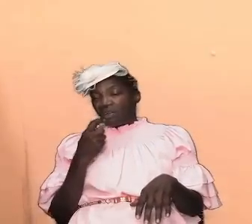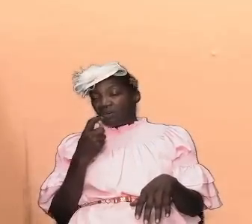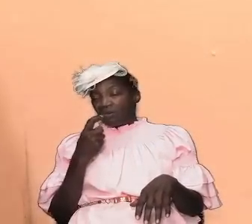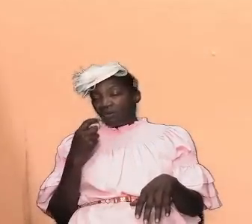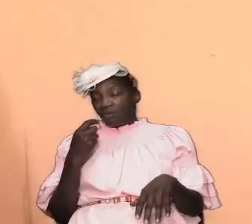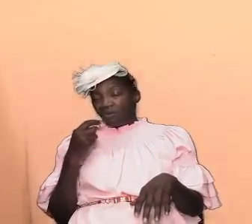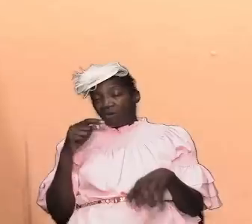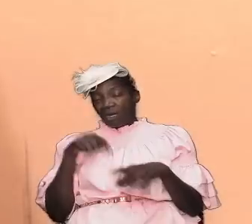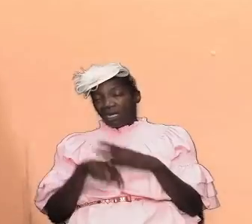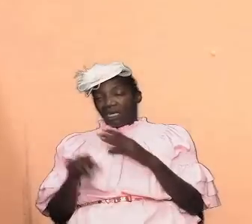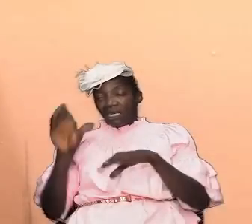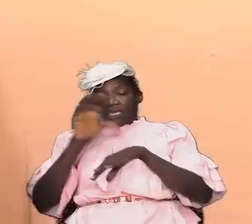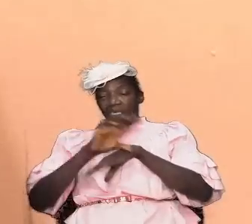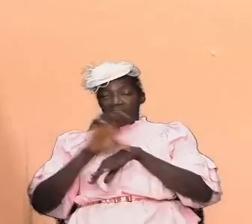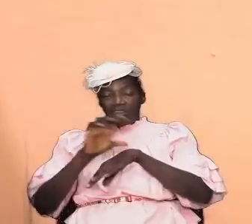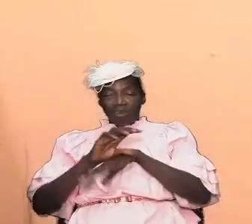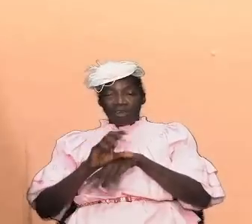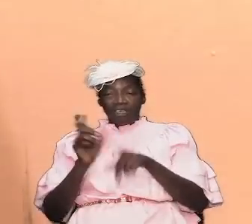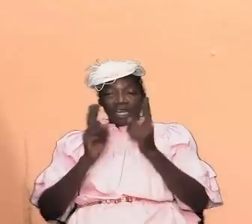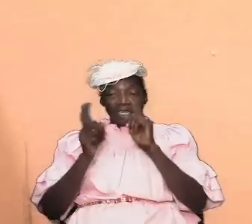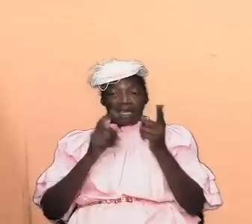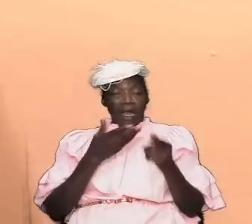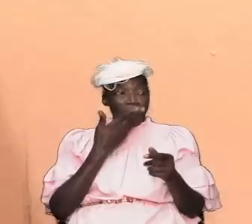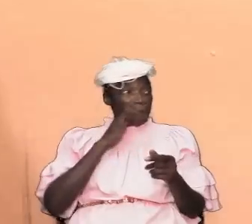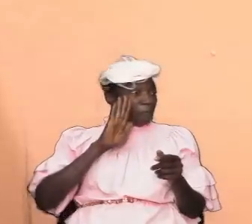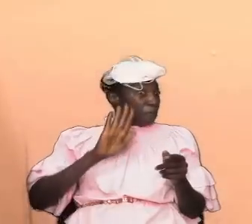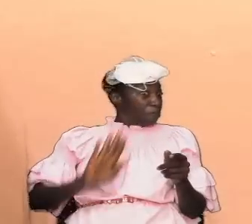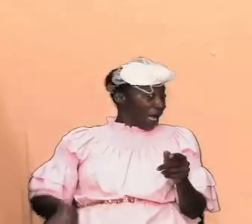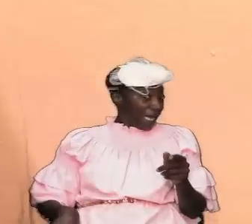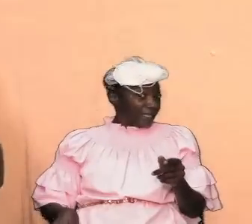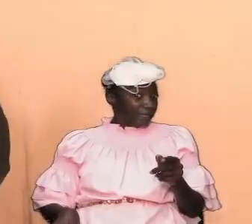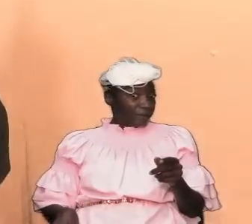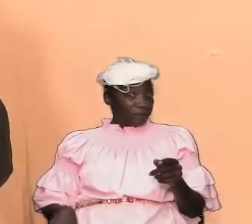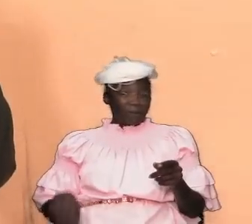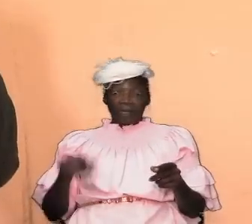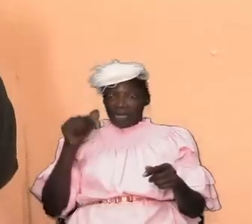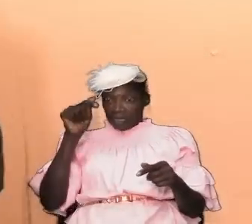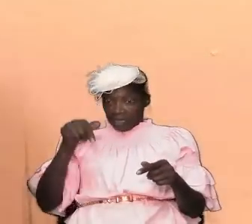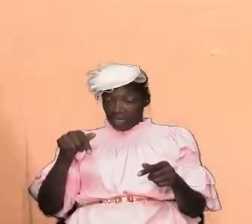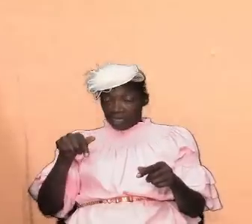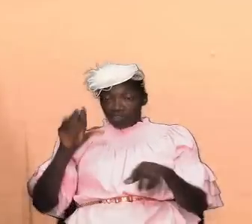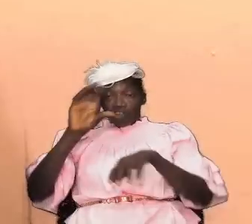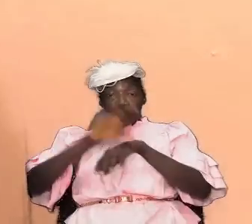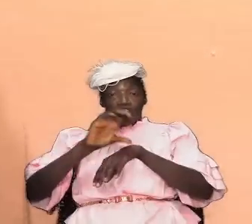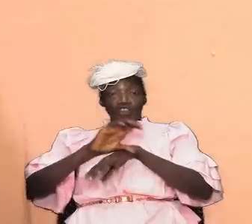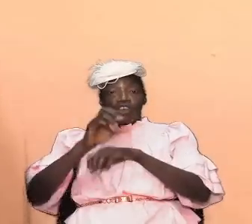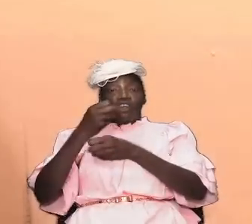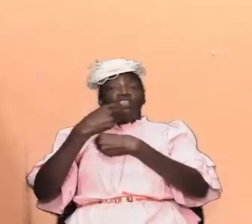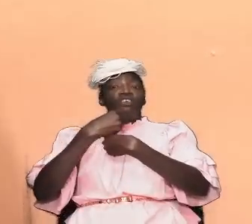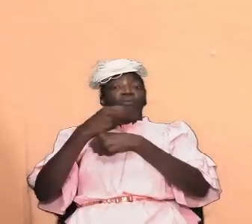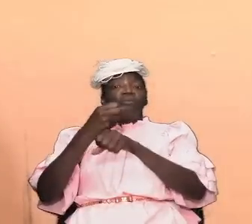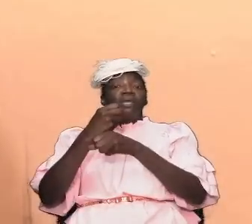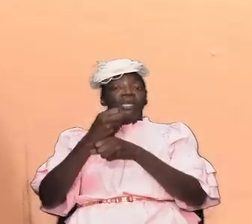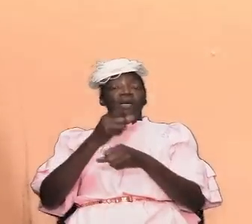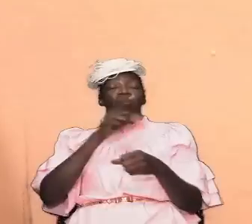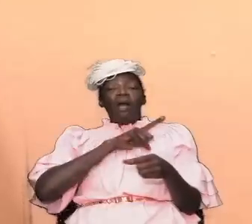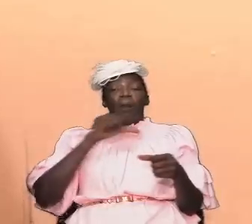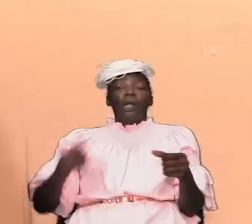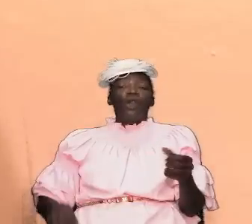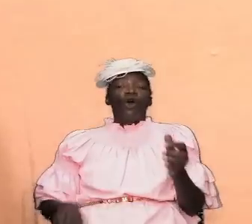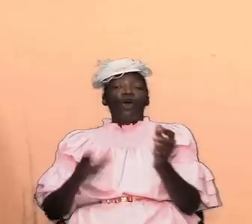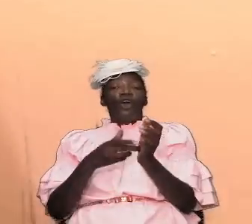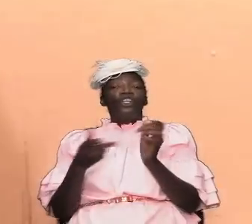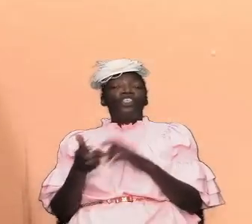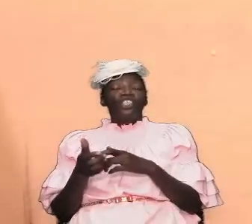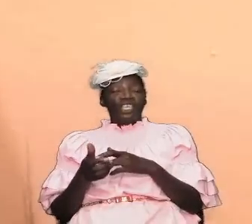talk derogatory of the church this institution was set up by our lord jesus christ